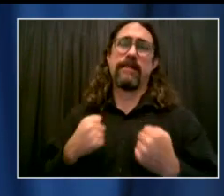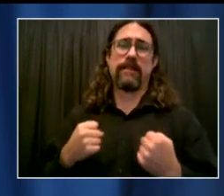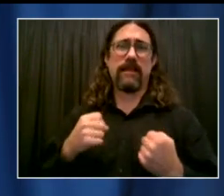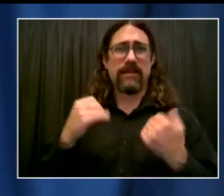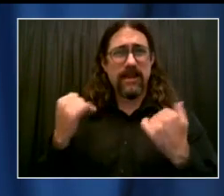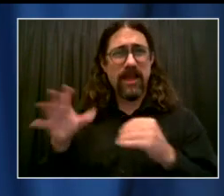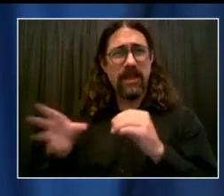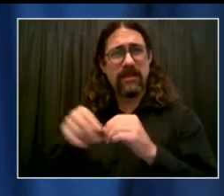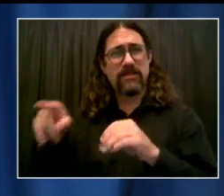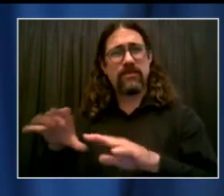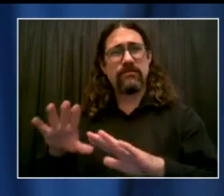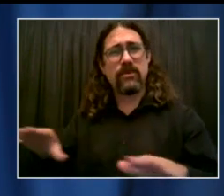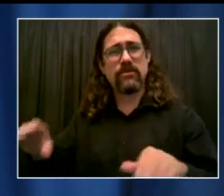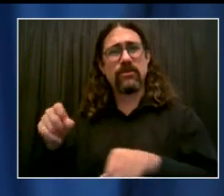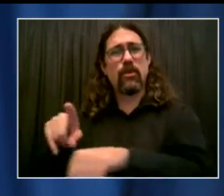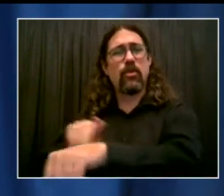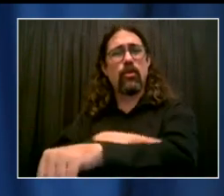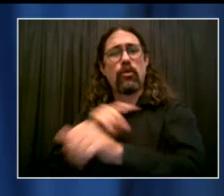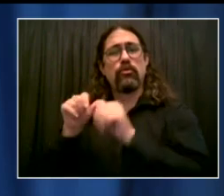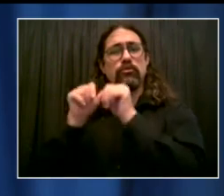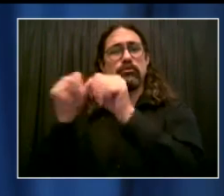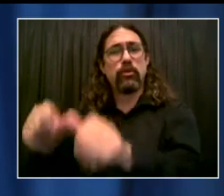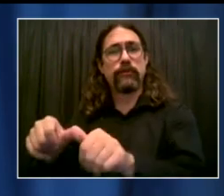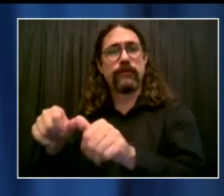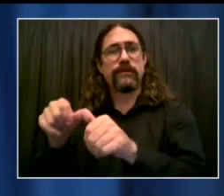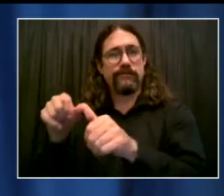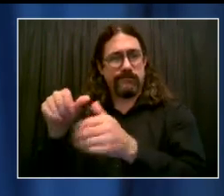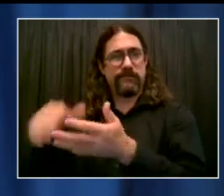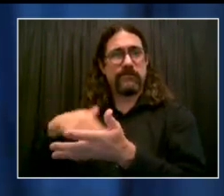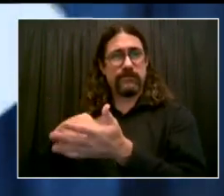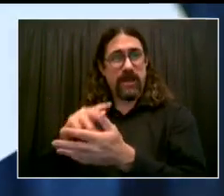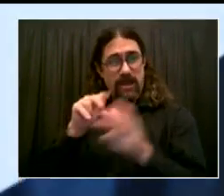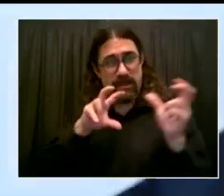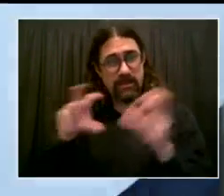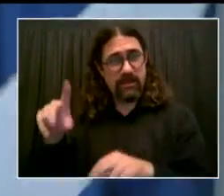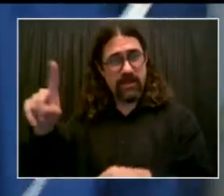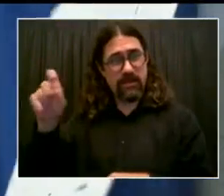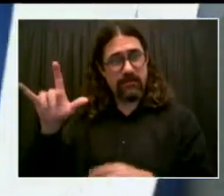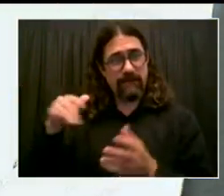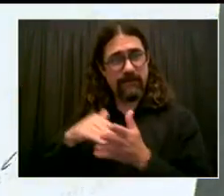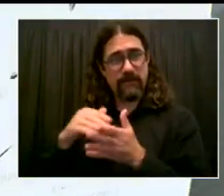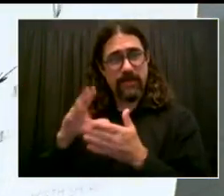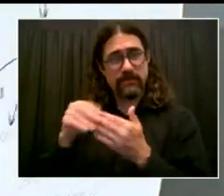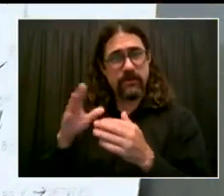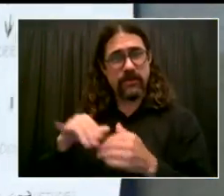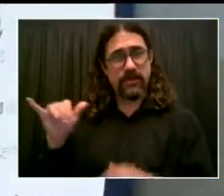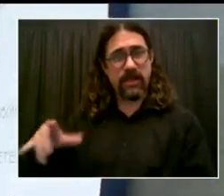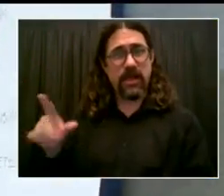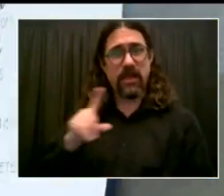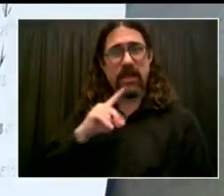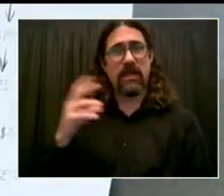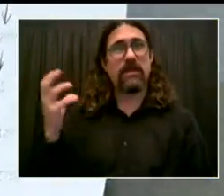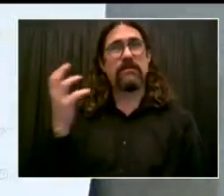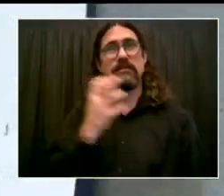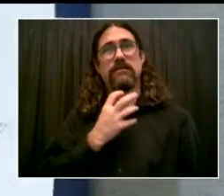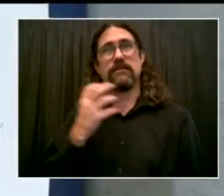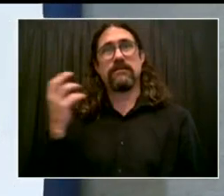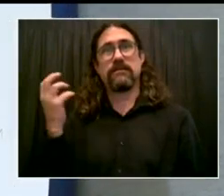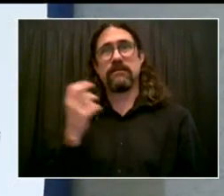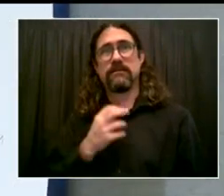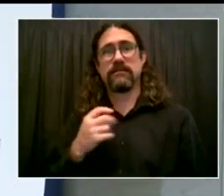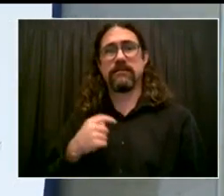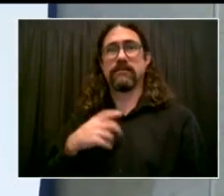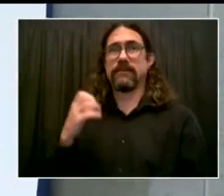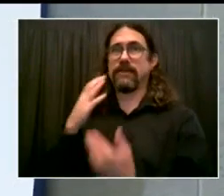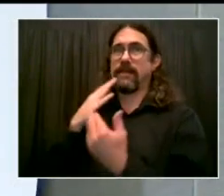thank you for allowing me yet one more Tim Russett whiteboard. If anyone out there understands this whiteboard,